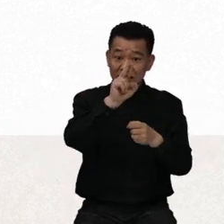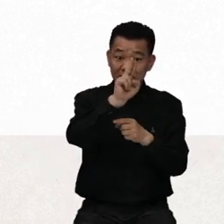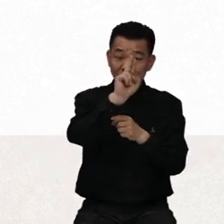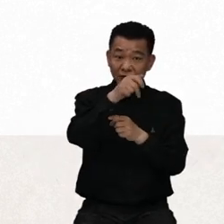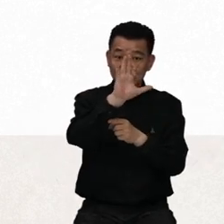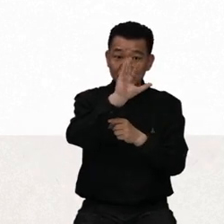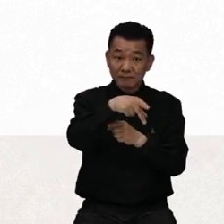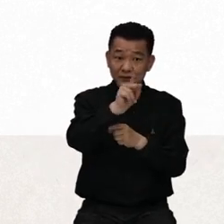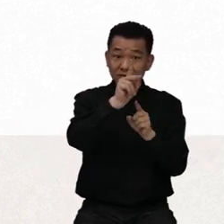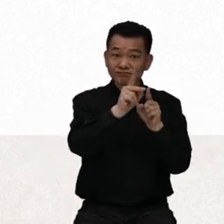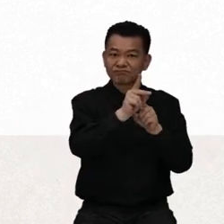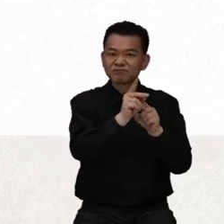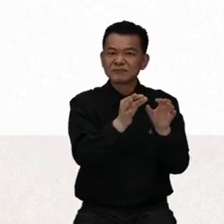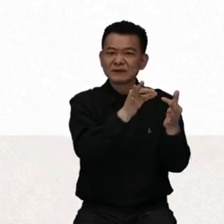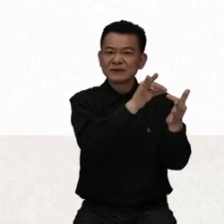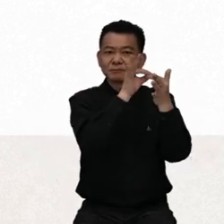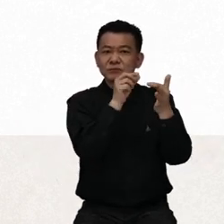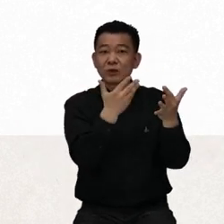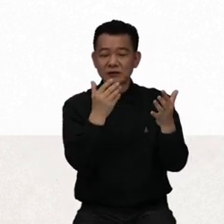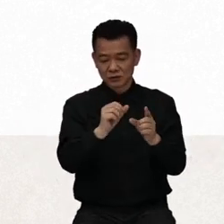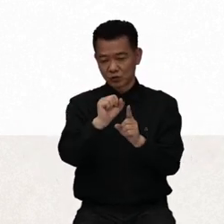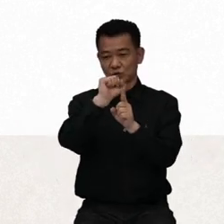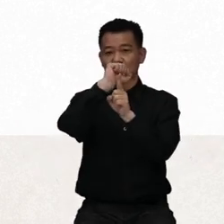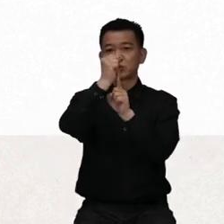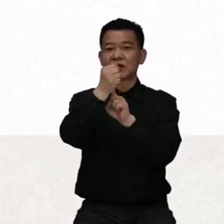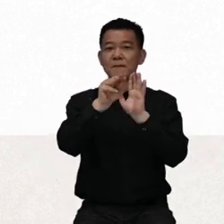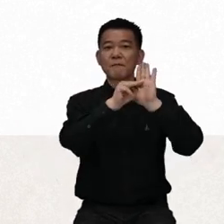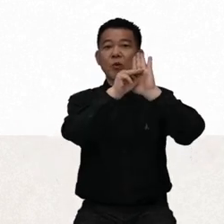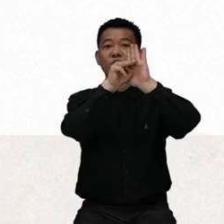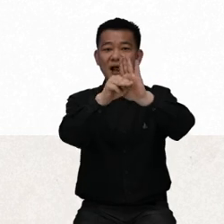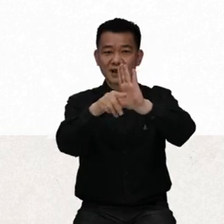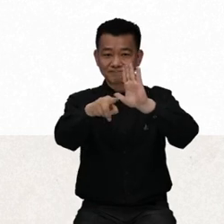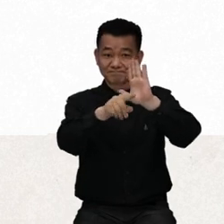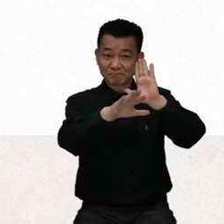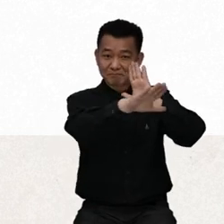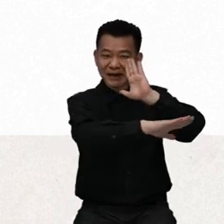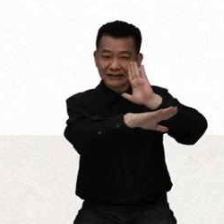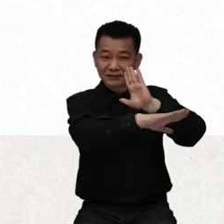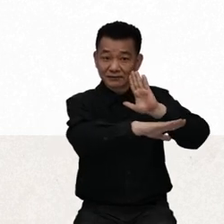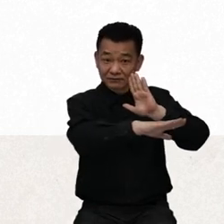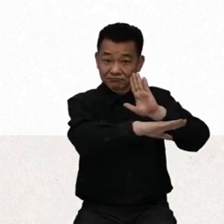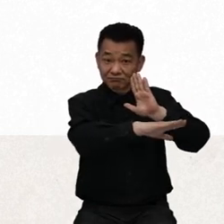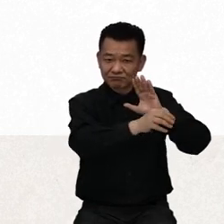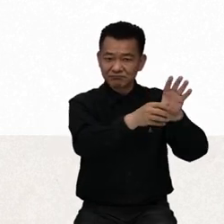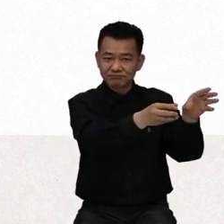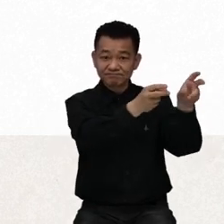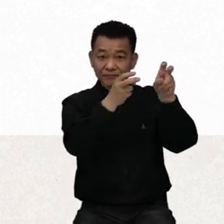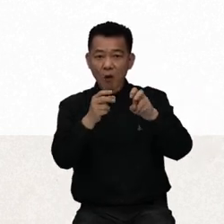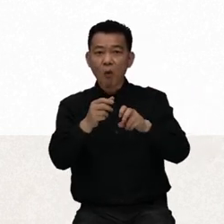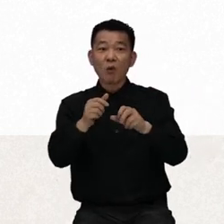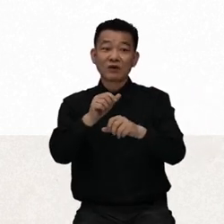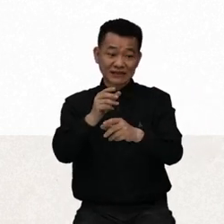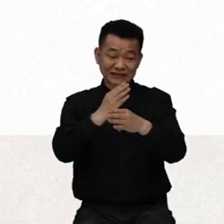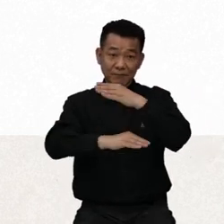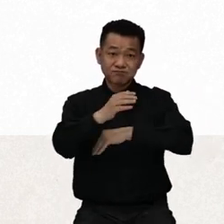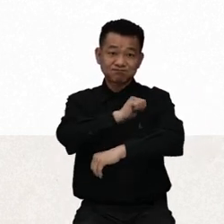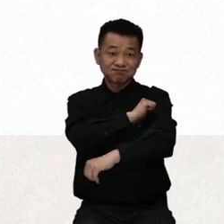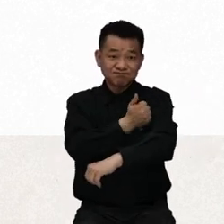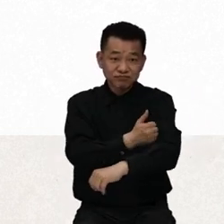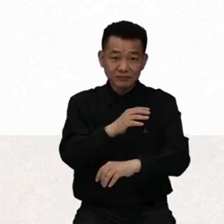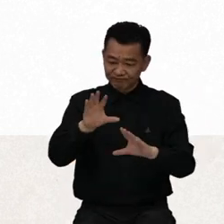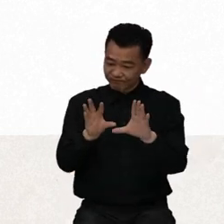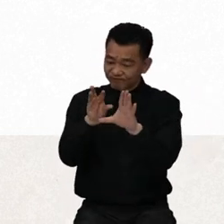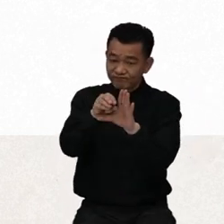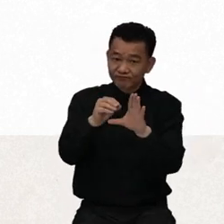is based on the social model. It reflected the authorities and self-determination of persons with disabilities. It declared the